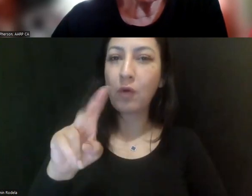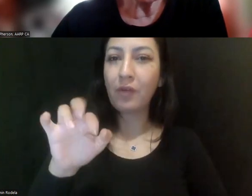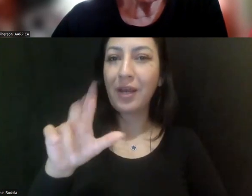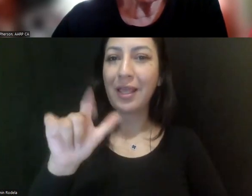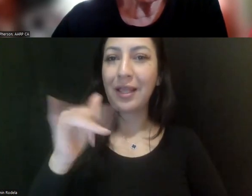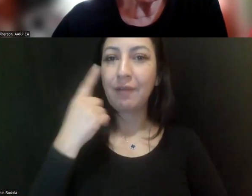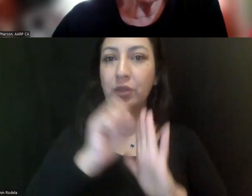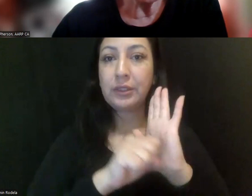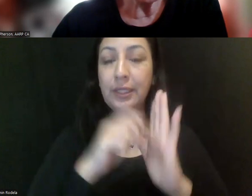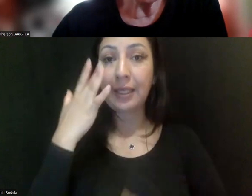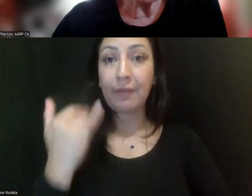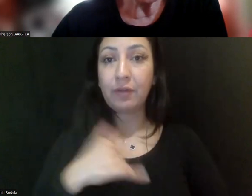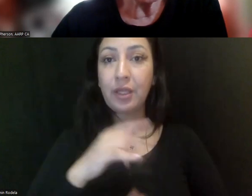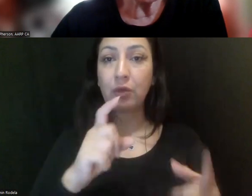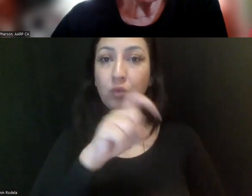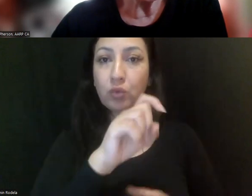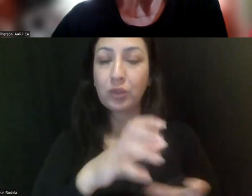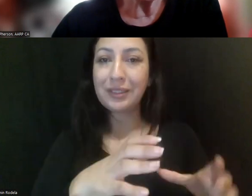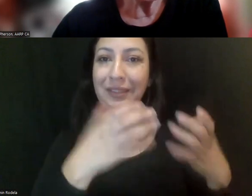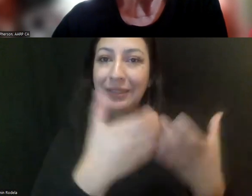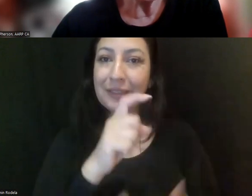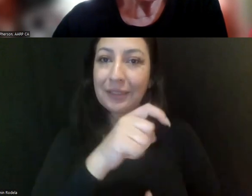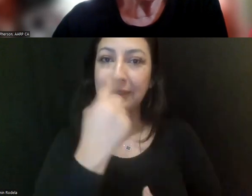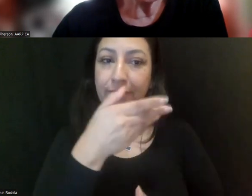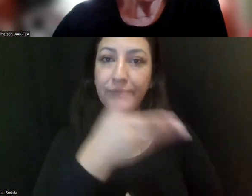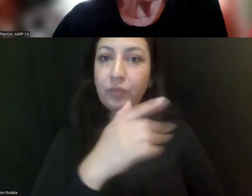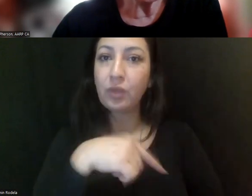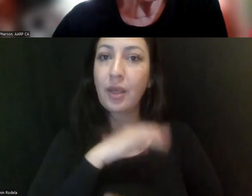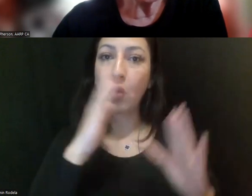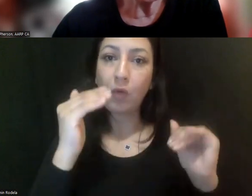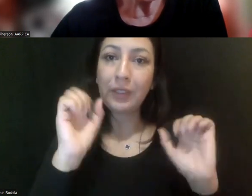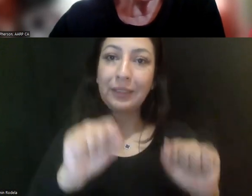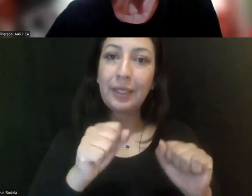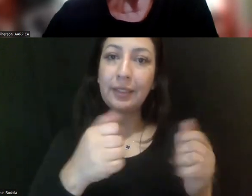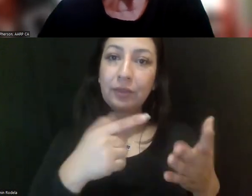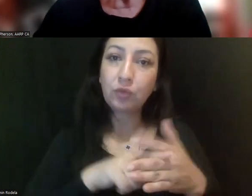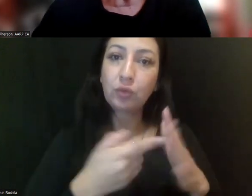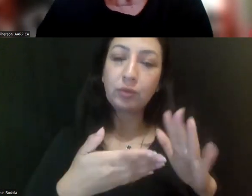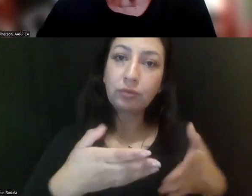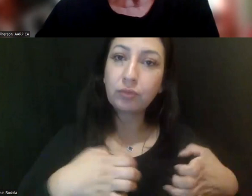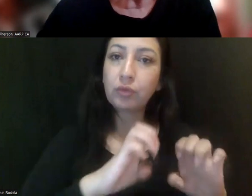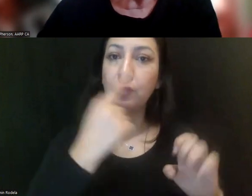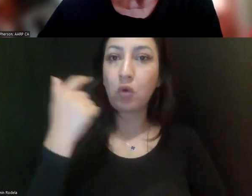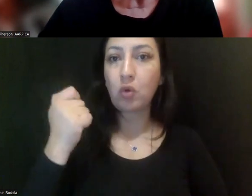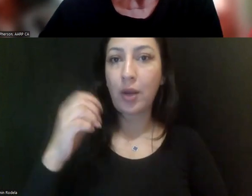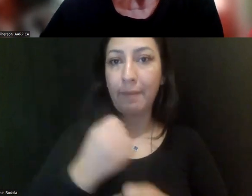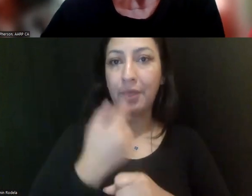state of California where the greatest needs are and be able to hopefully incentivize grant making in those areas.